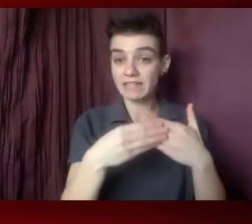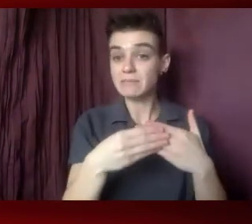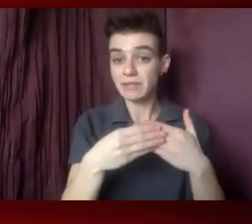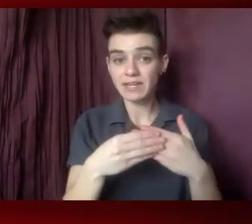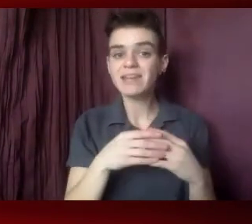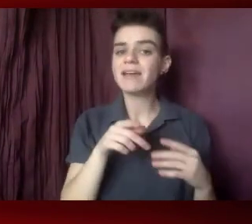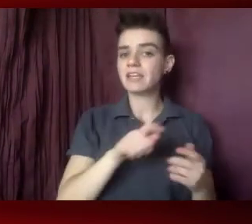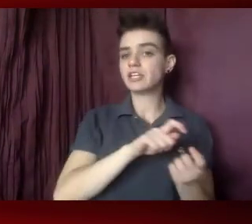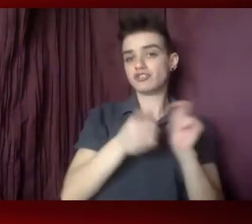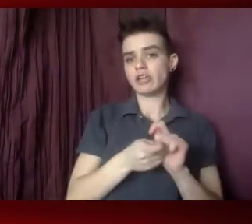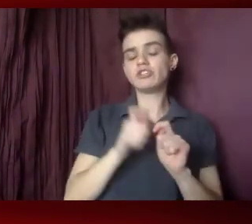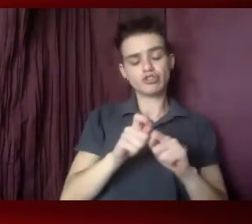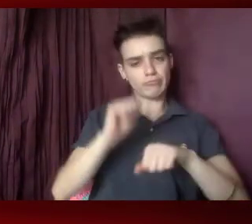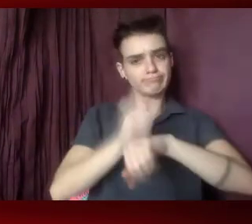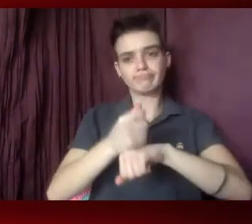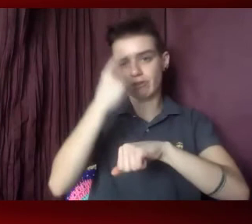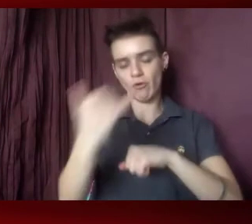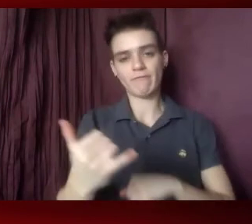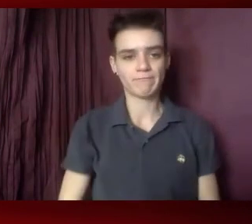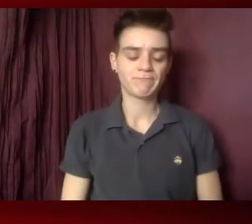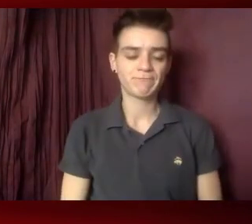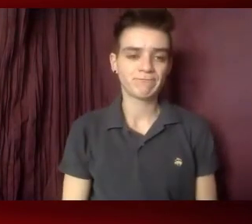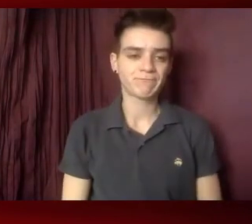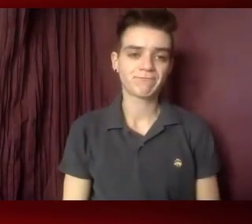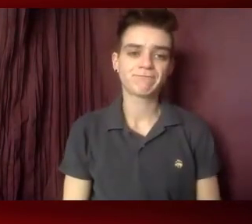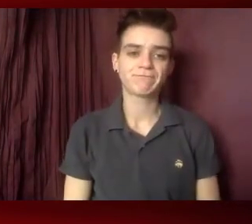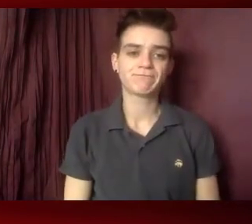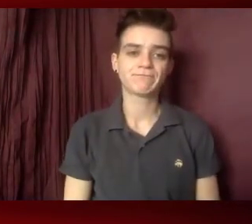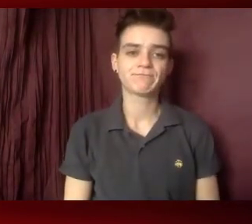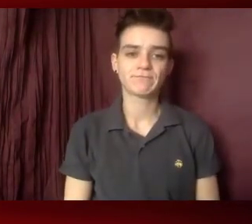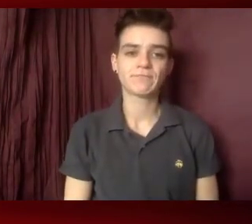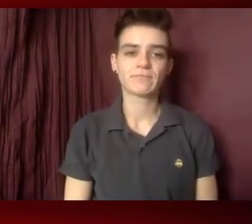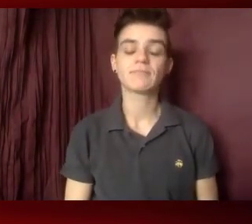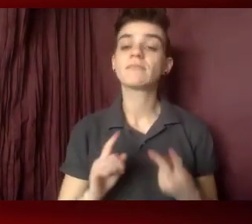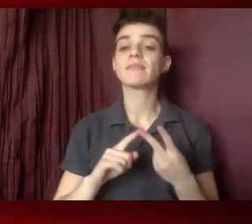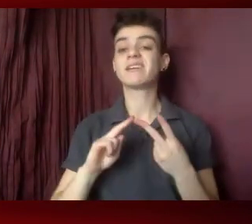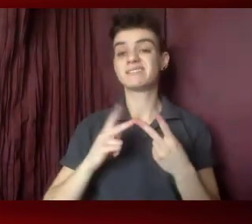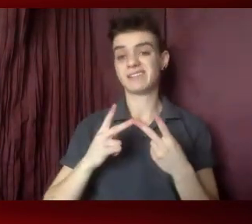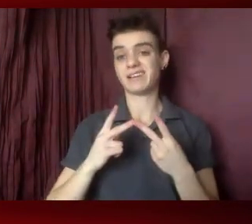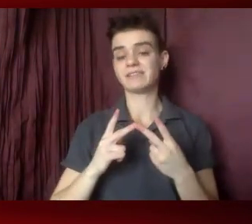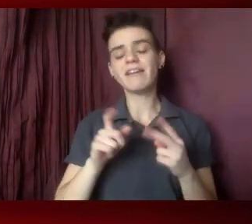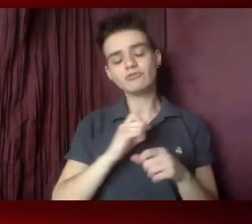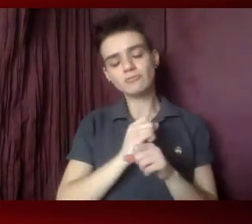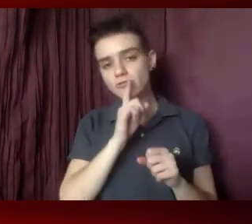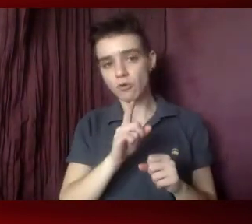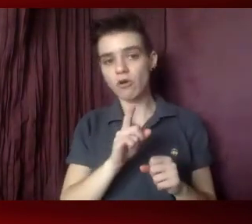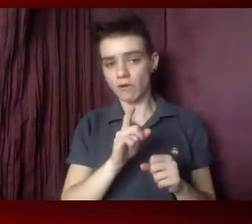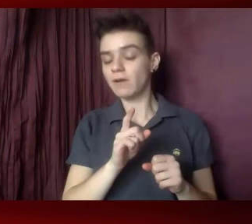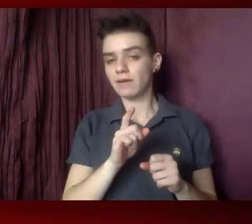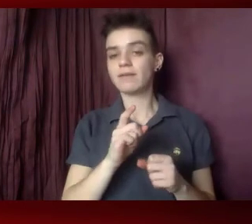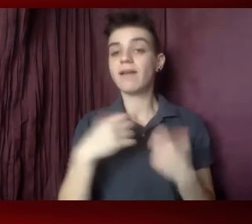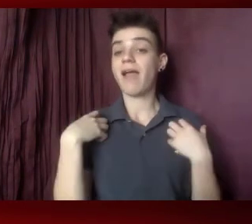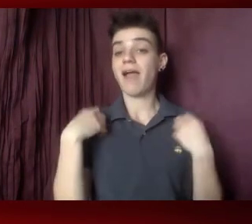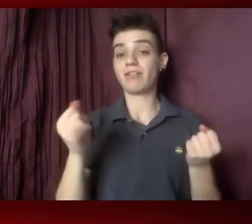should be made permanent. Now, secondly, we need to make sure that the health